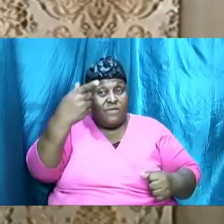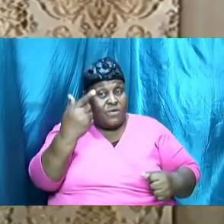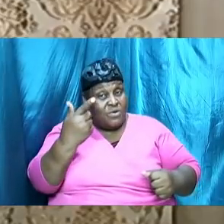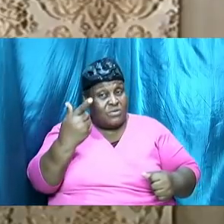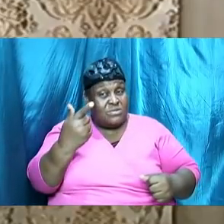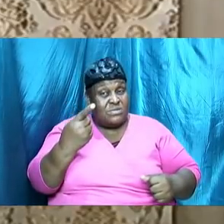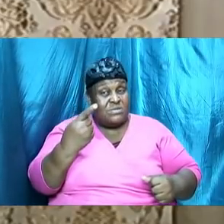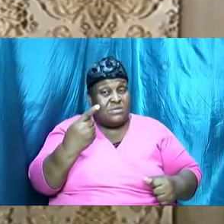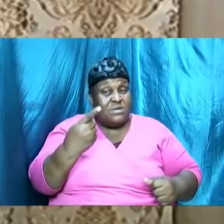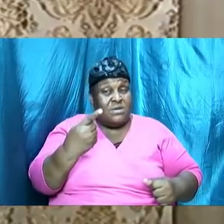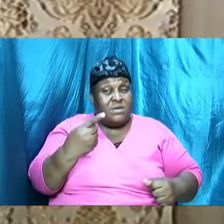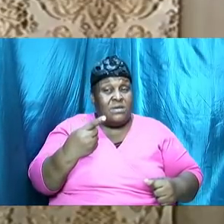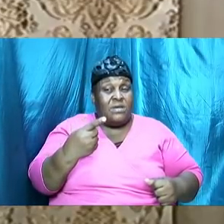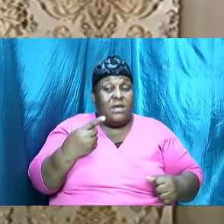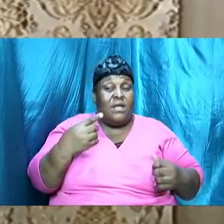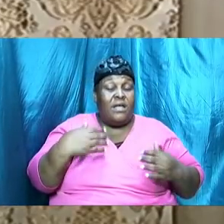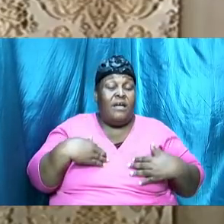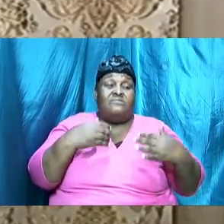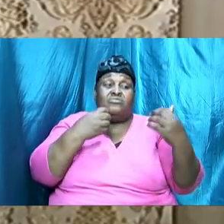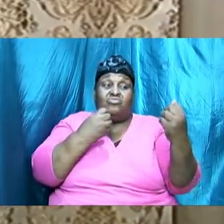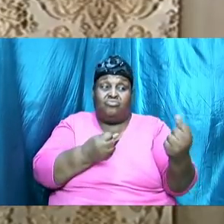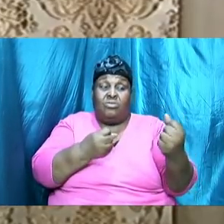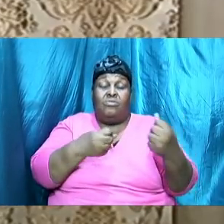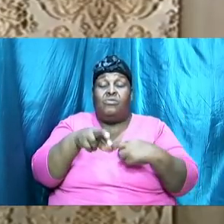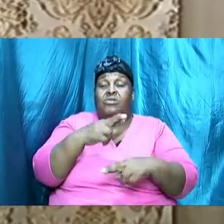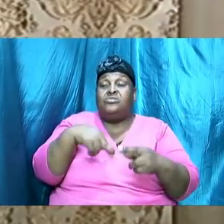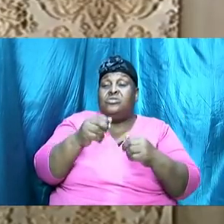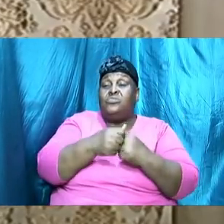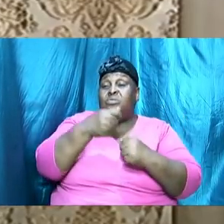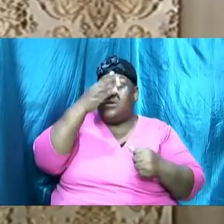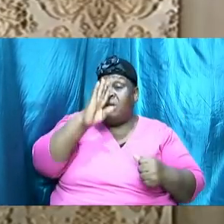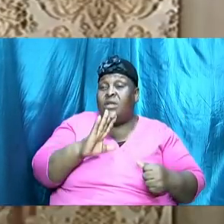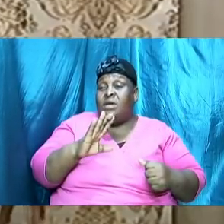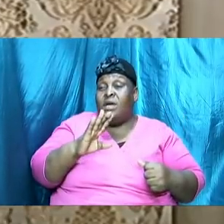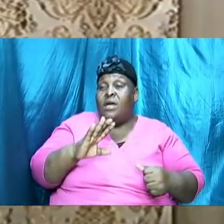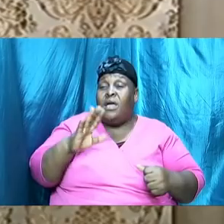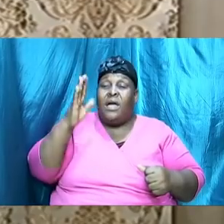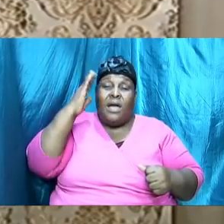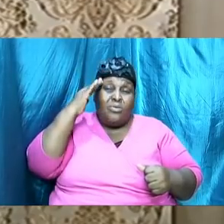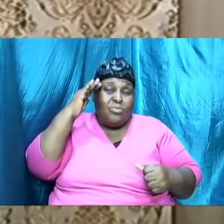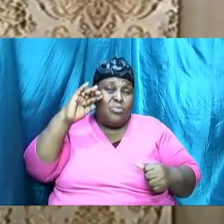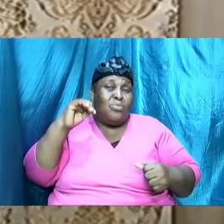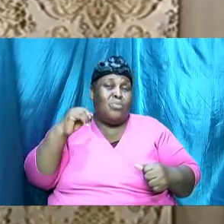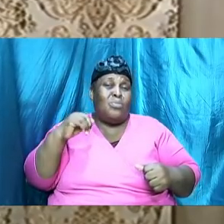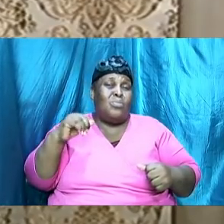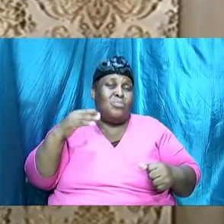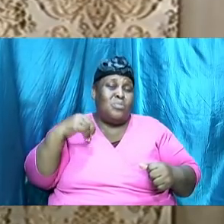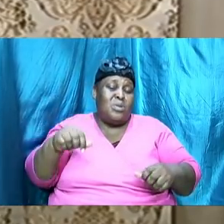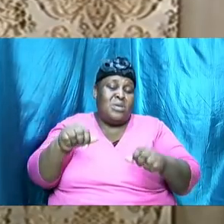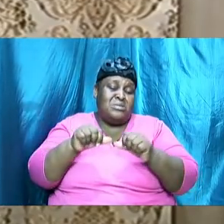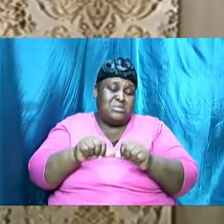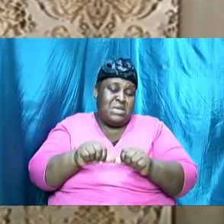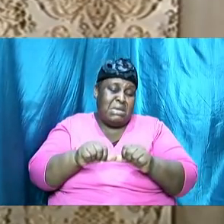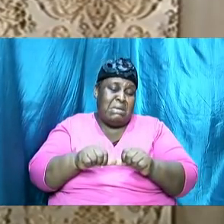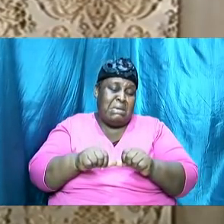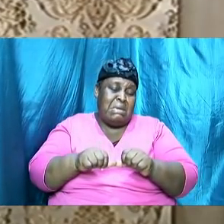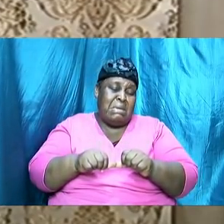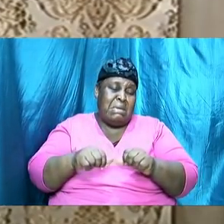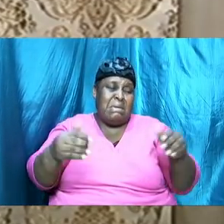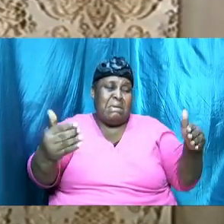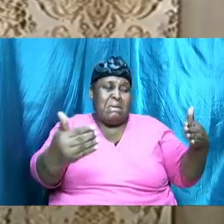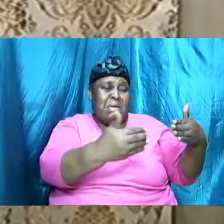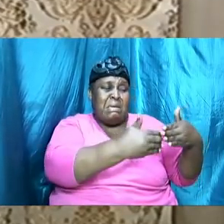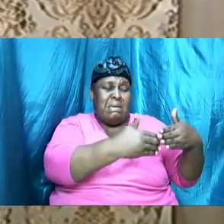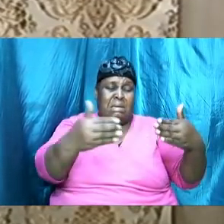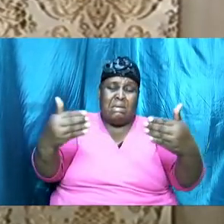foremost and have it strong and then we know the parameters that we are abiding in the standards as